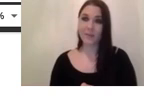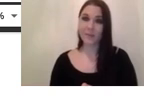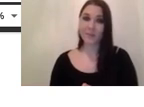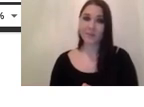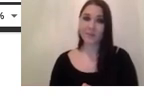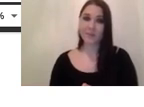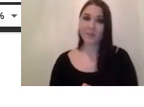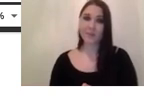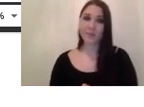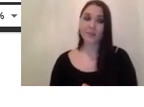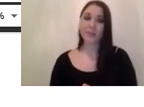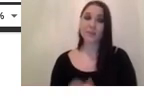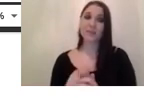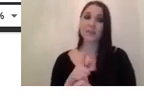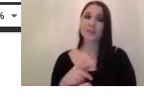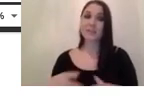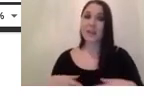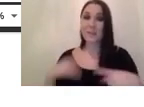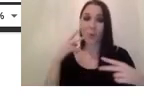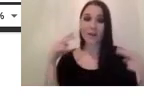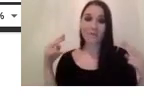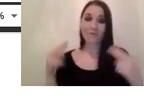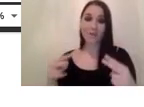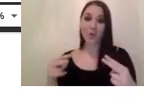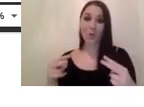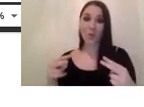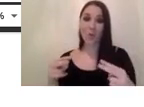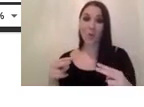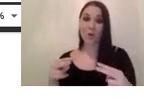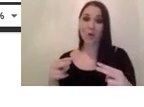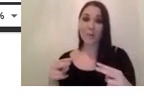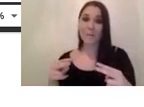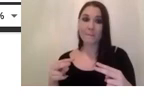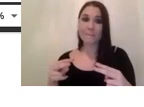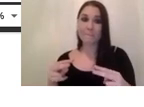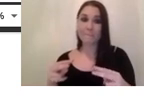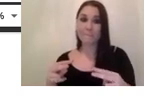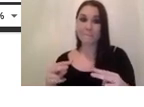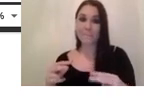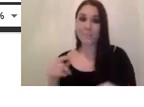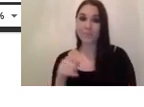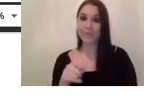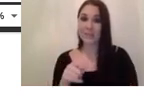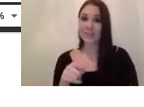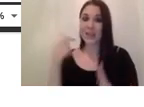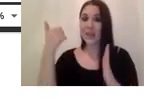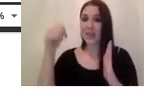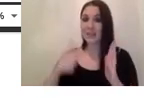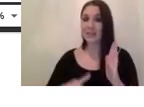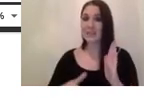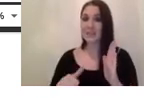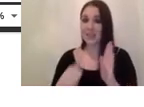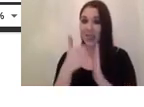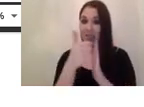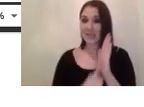from my point of view um a small list a short list of the minimum topics to start with with uh with land